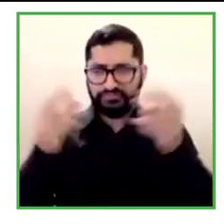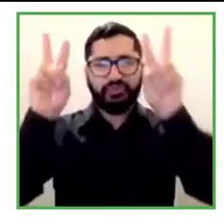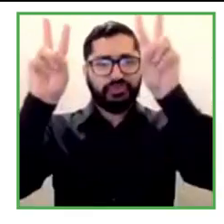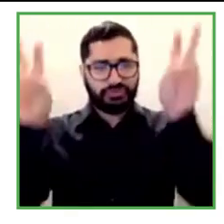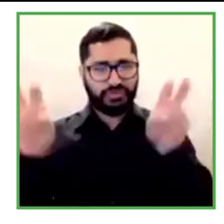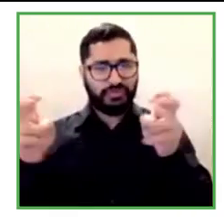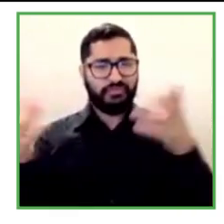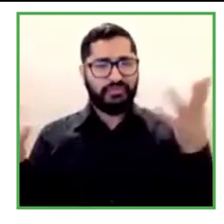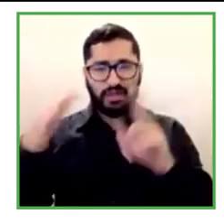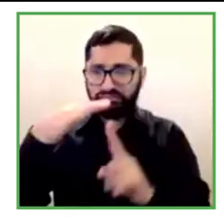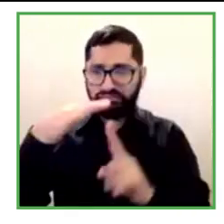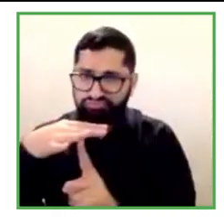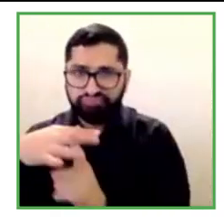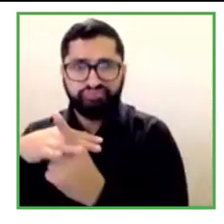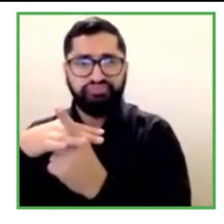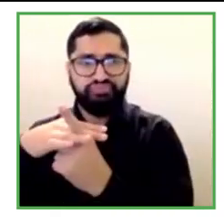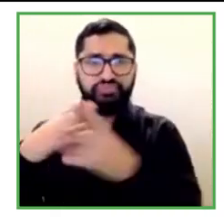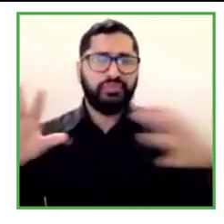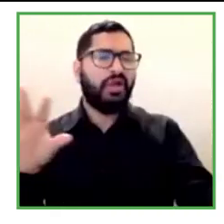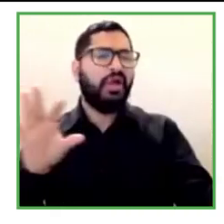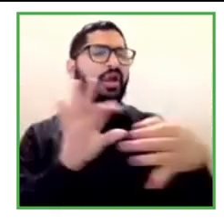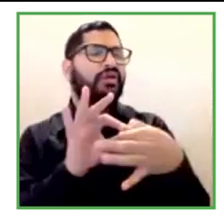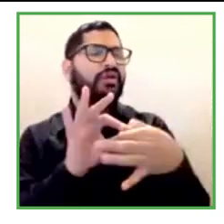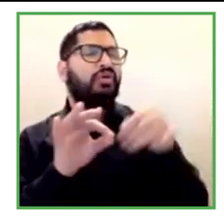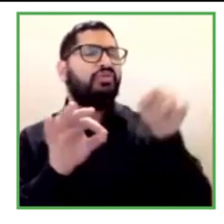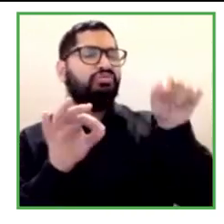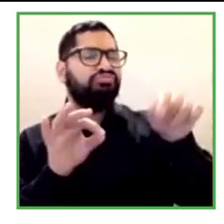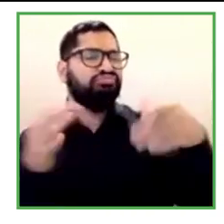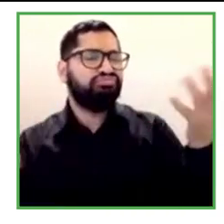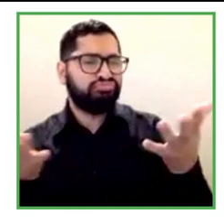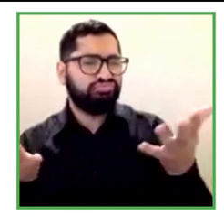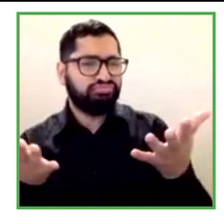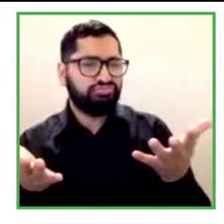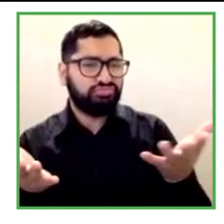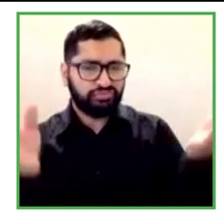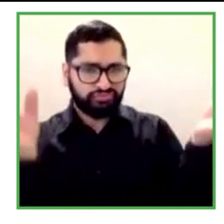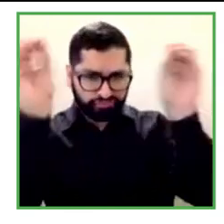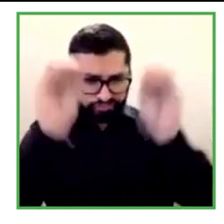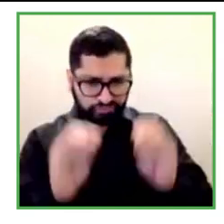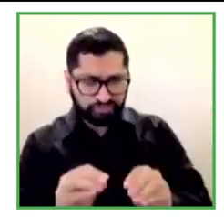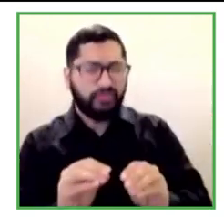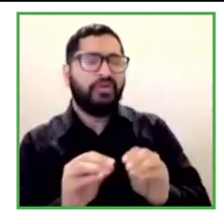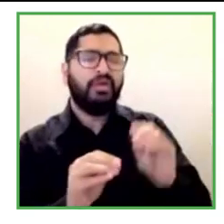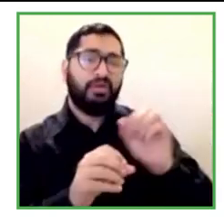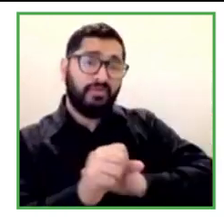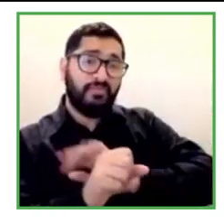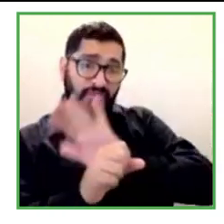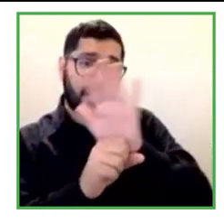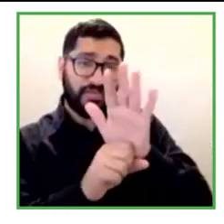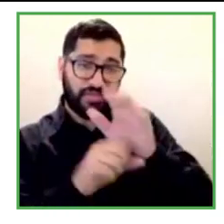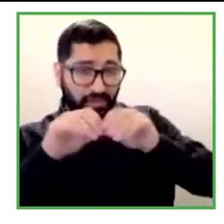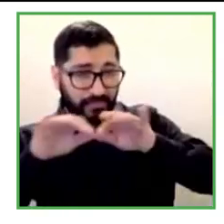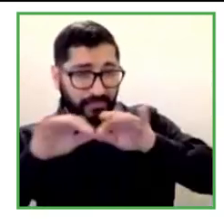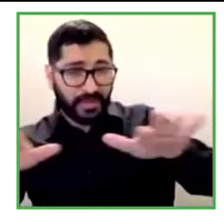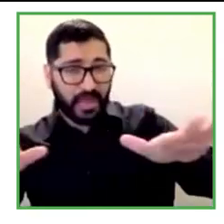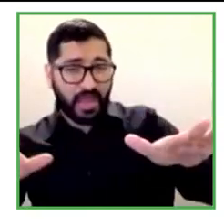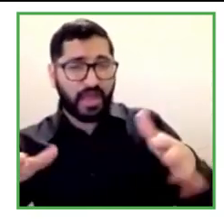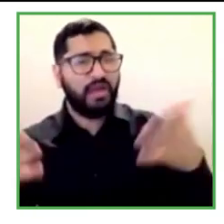what what are your plans for the future to promote digital inclusion?